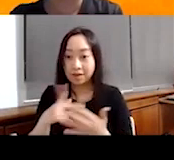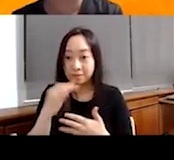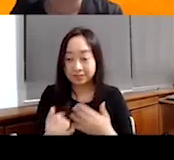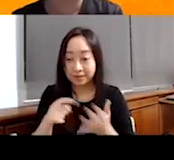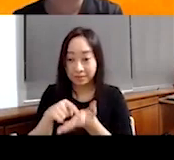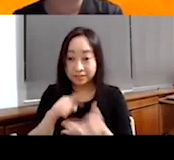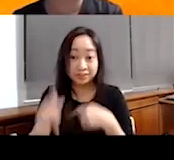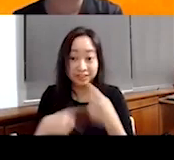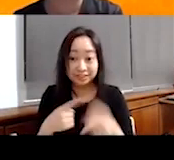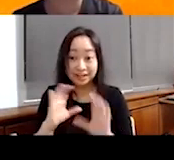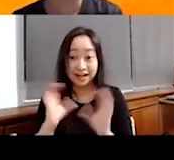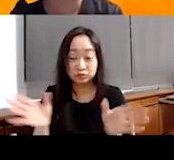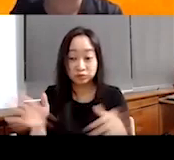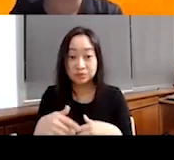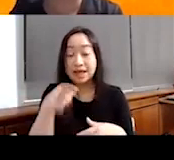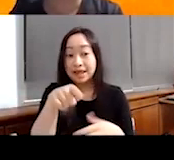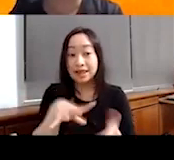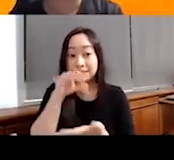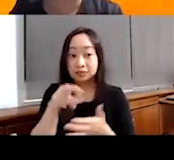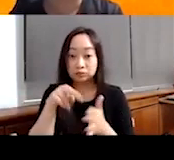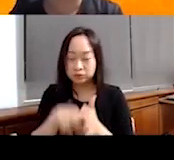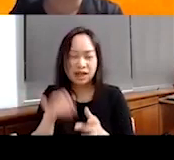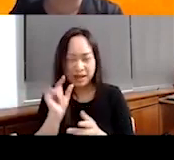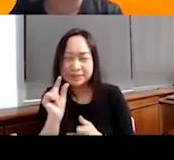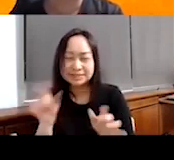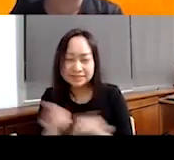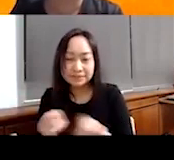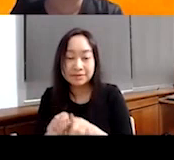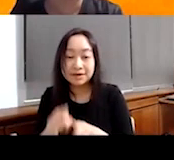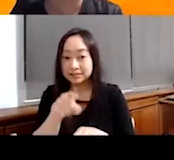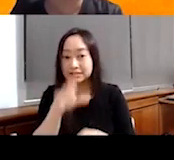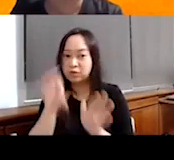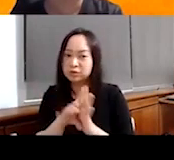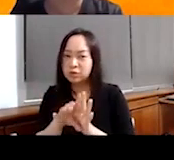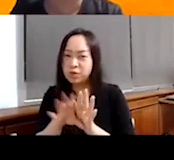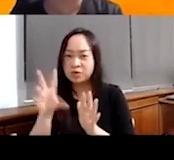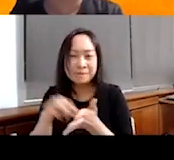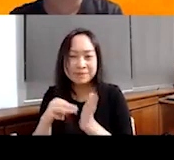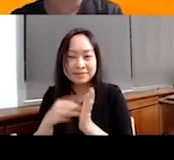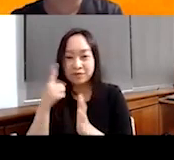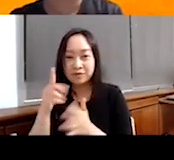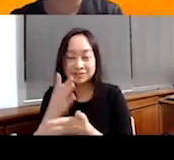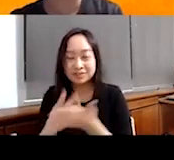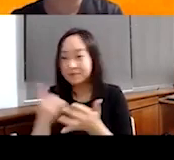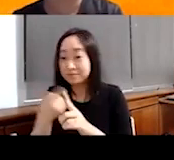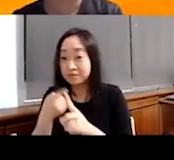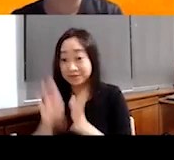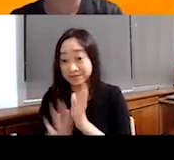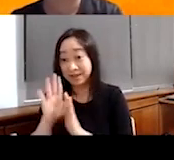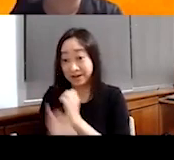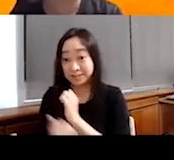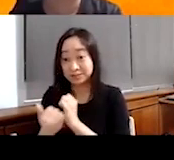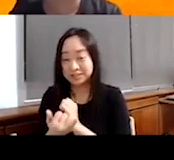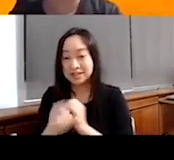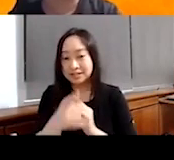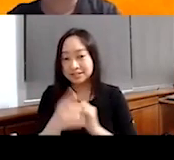her classroom. So learning roots, it's very, very similar. So this photo might not mean anything to someone from a developed country, right? A